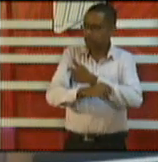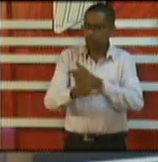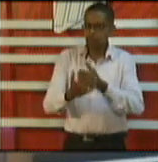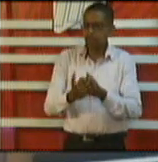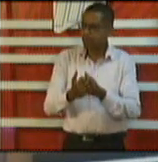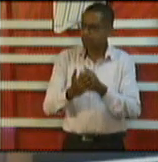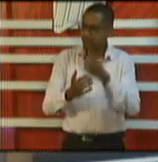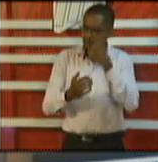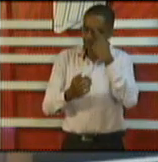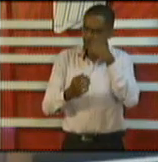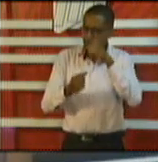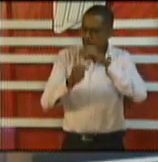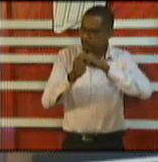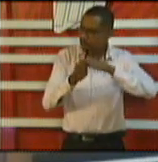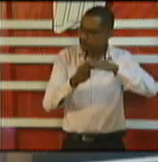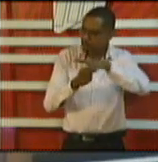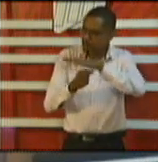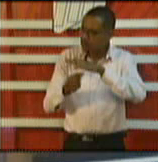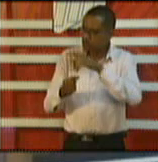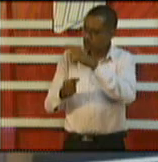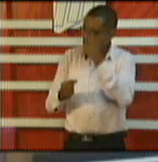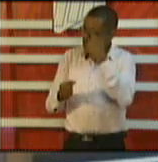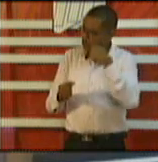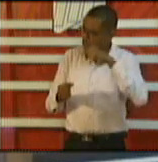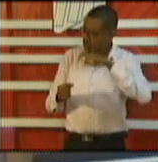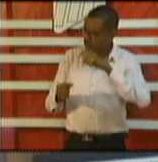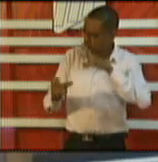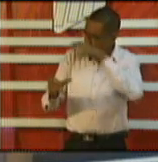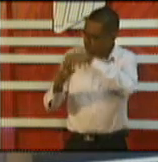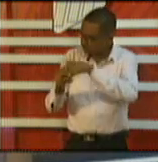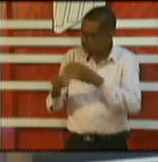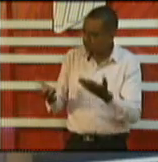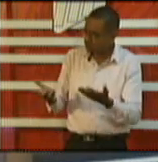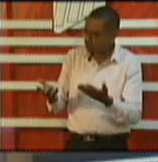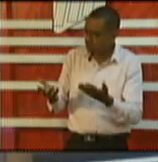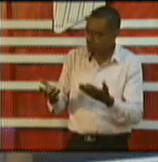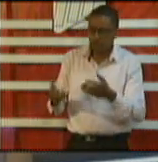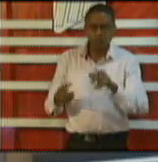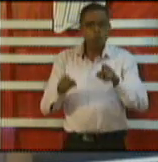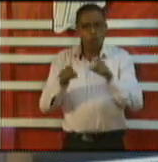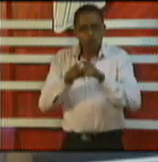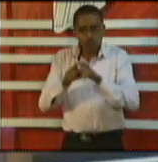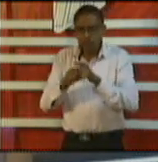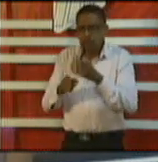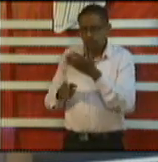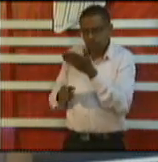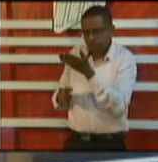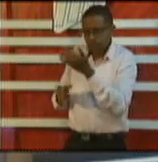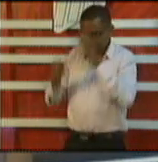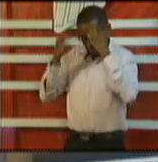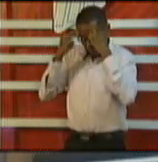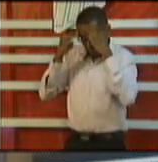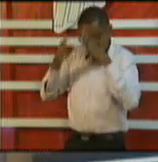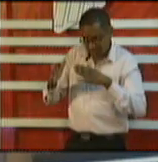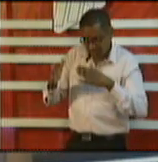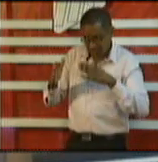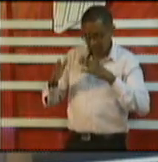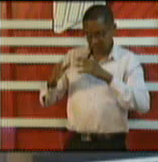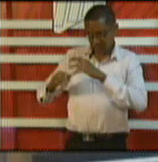and Minister Young we talk about you know keeping the borders closed and